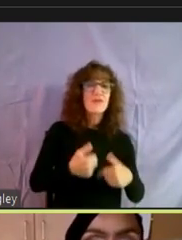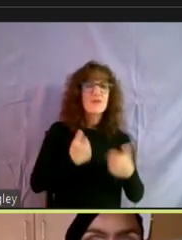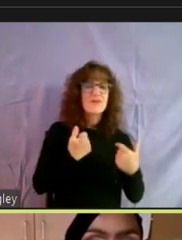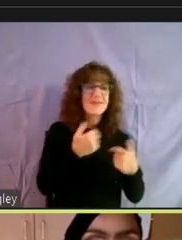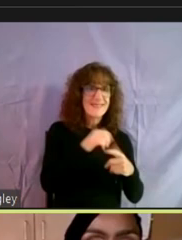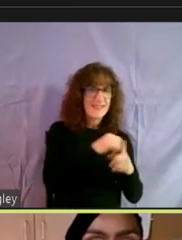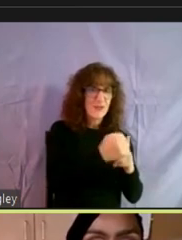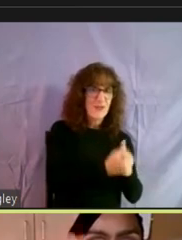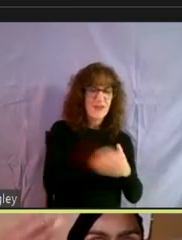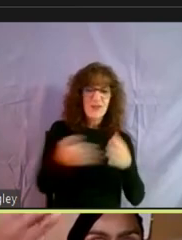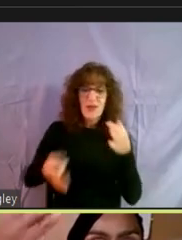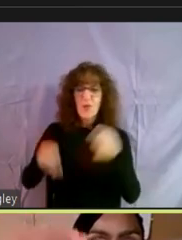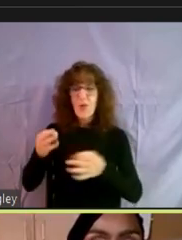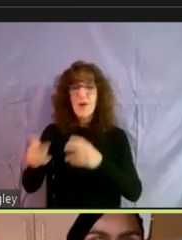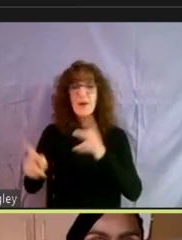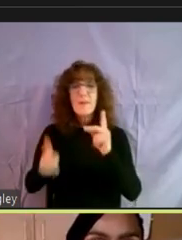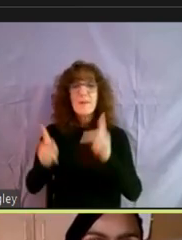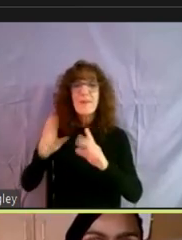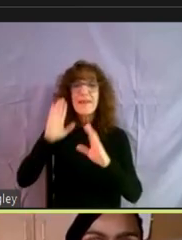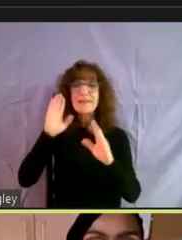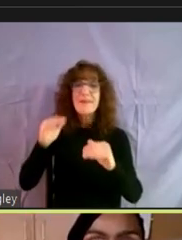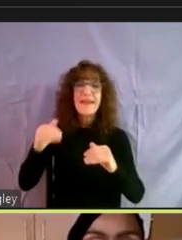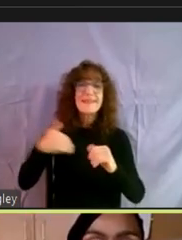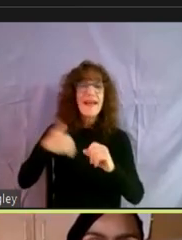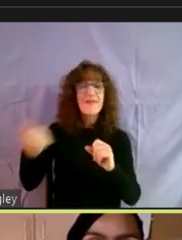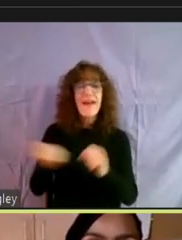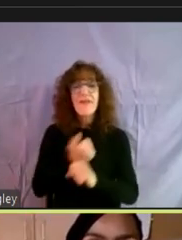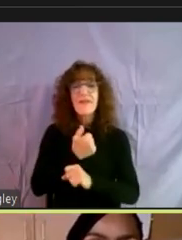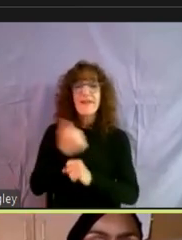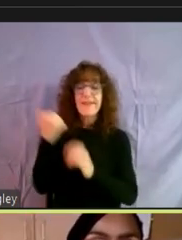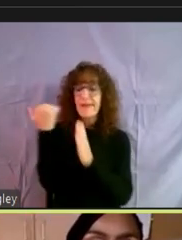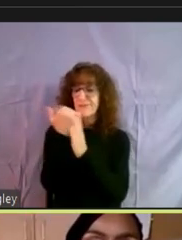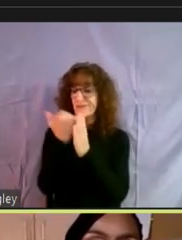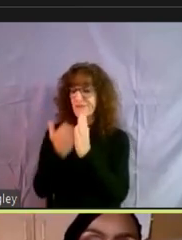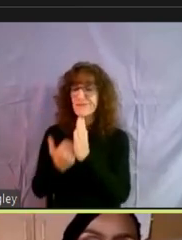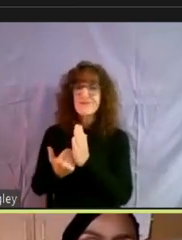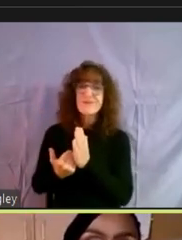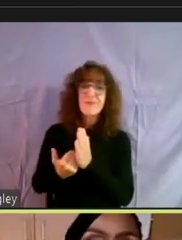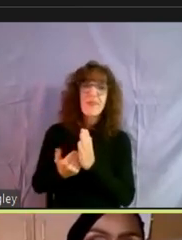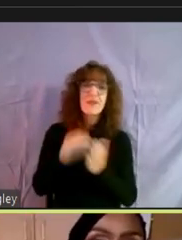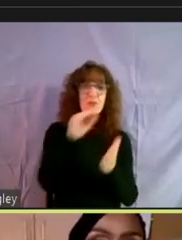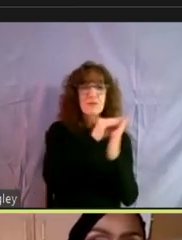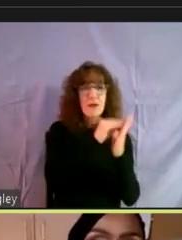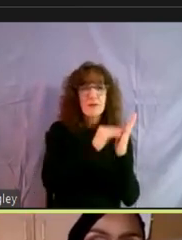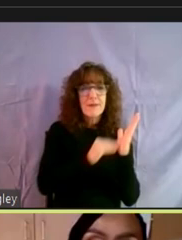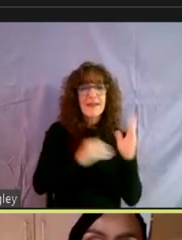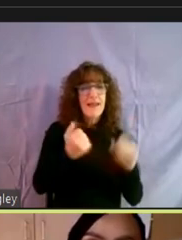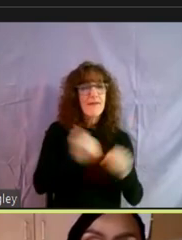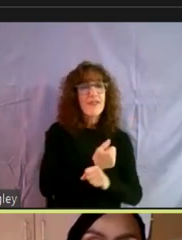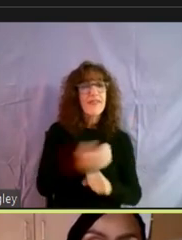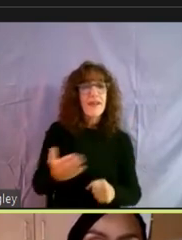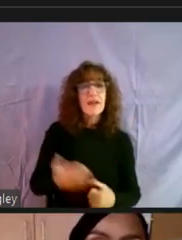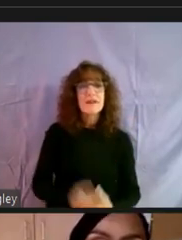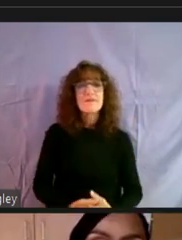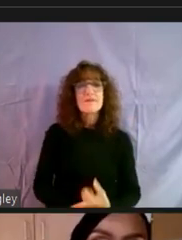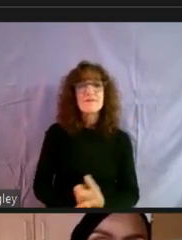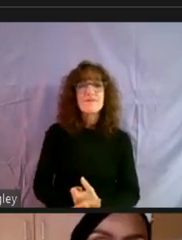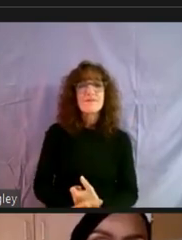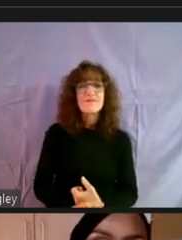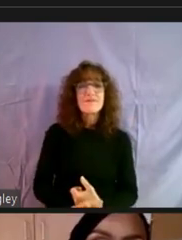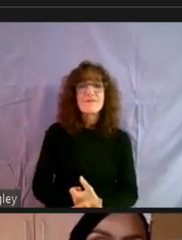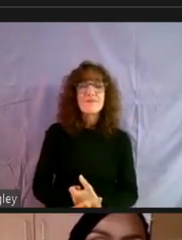then in court people expect you to have, you know, all your ducks in a row. So just, document, document. Okay.